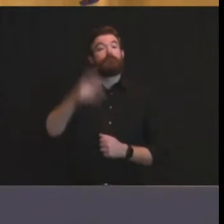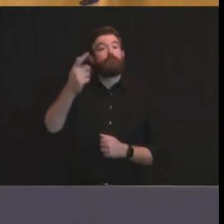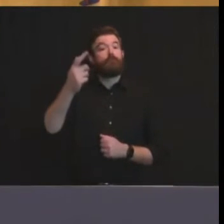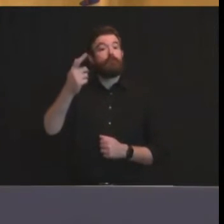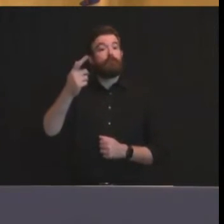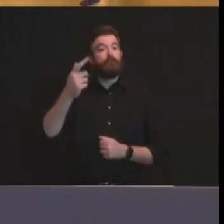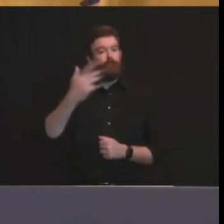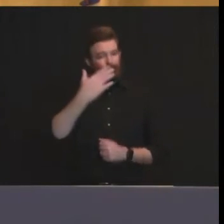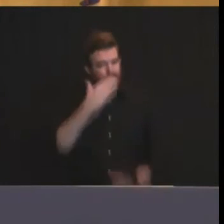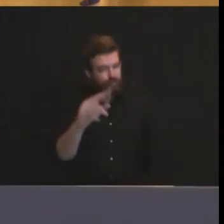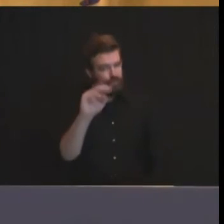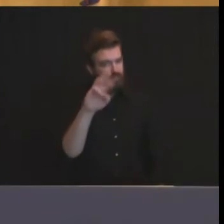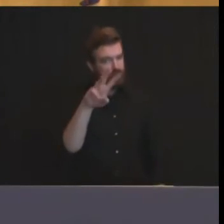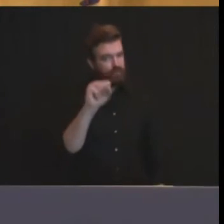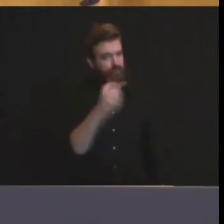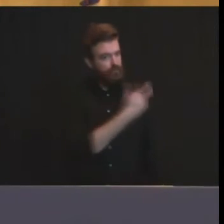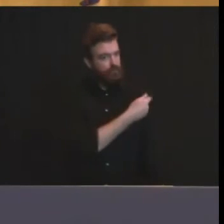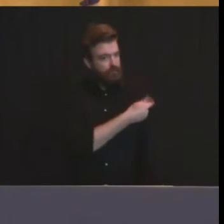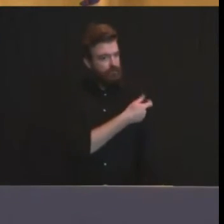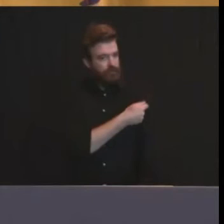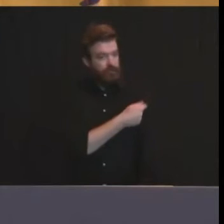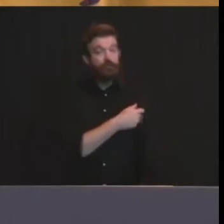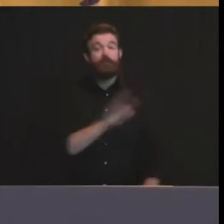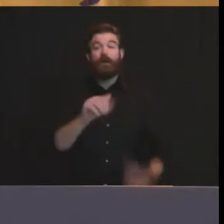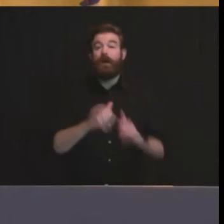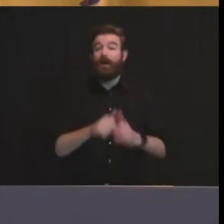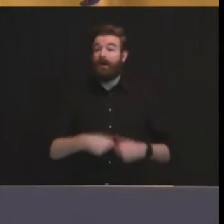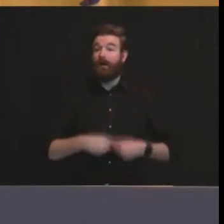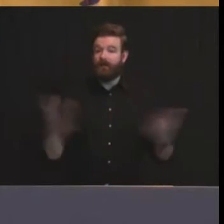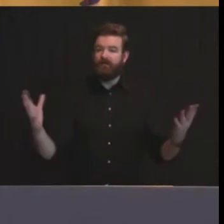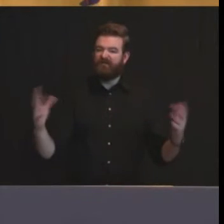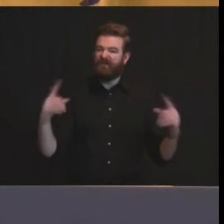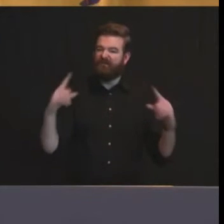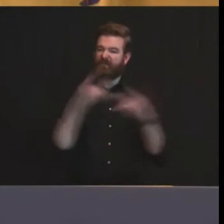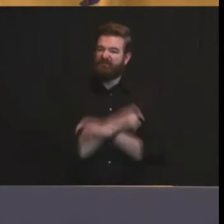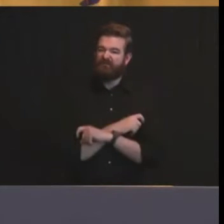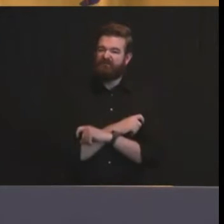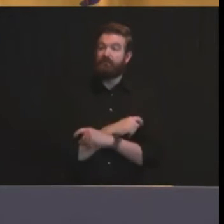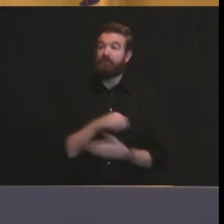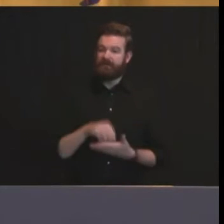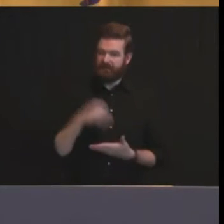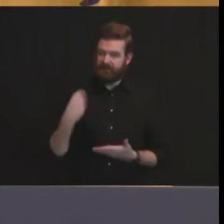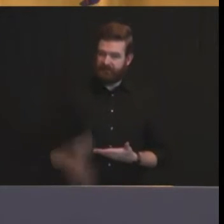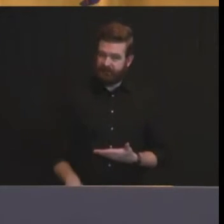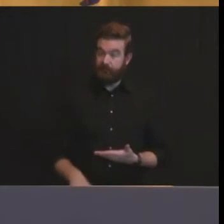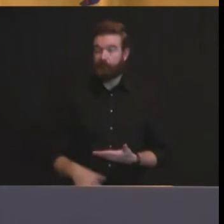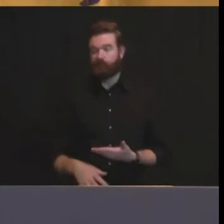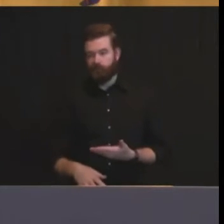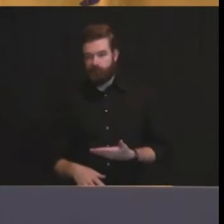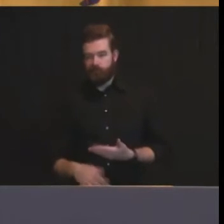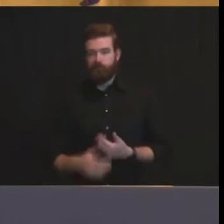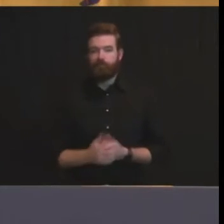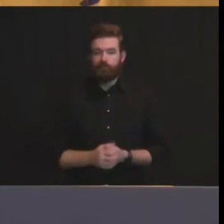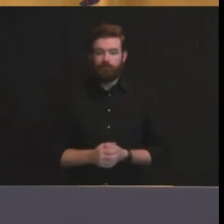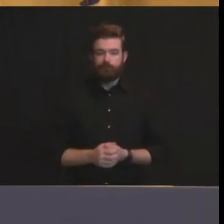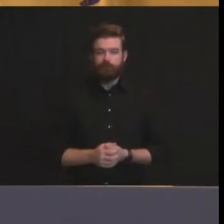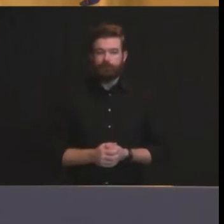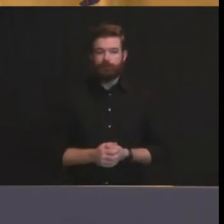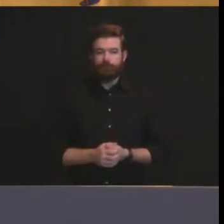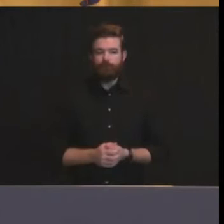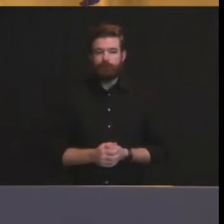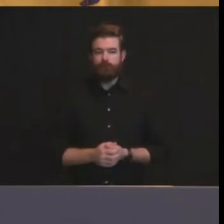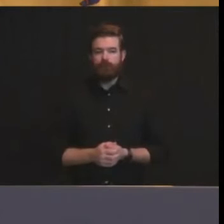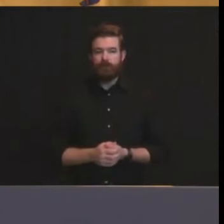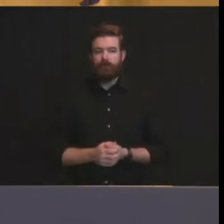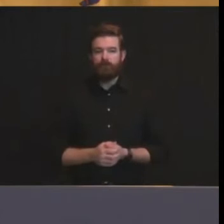the distribution is really complicated and expensive and i don't think we're gonna we can under underscore understate that um this is a never